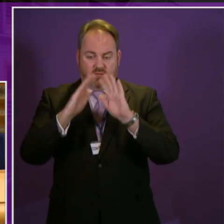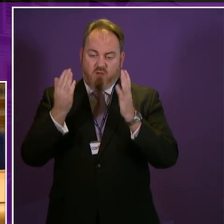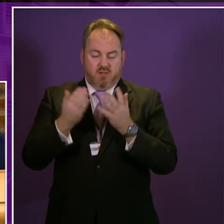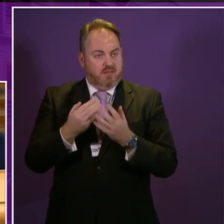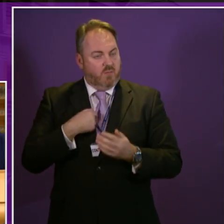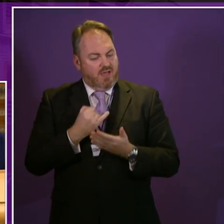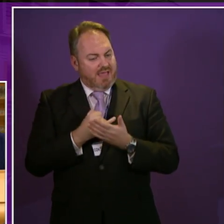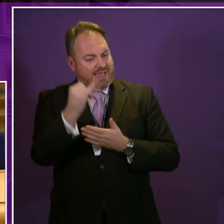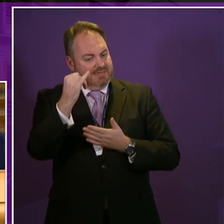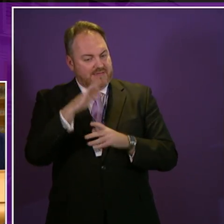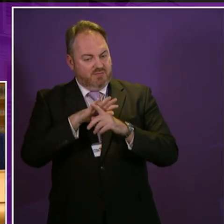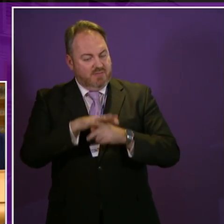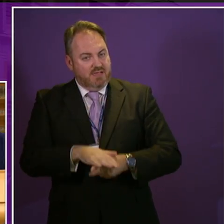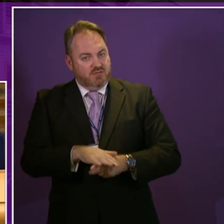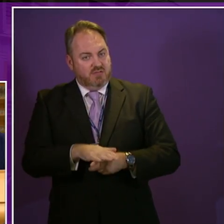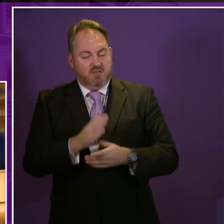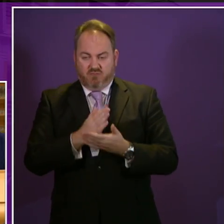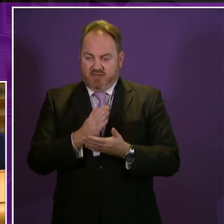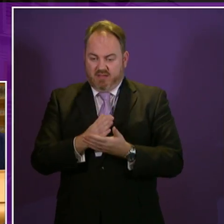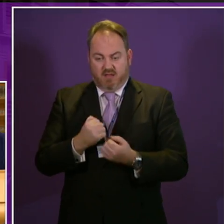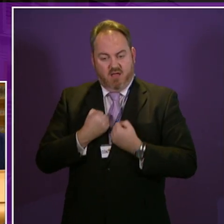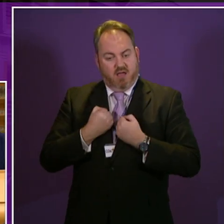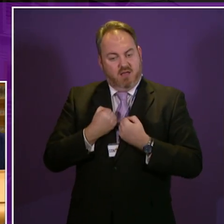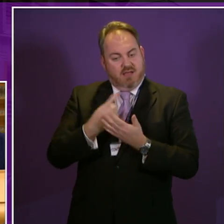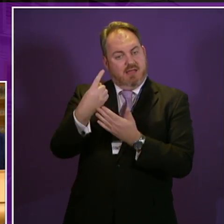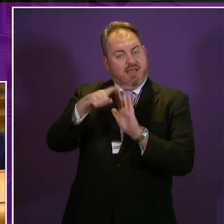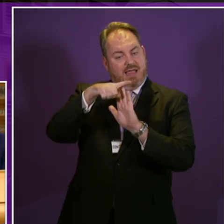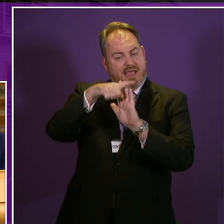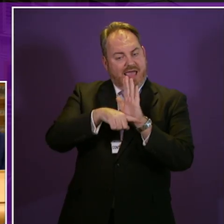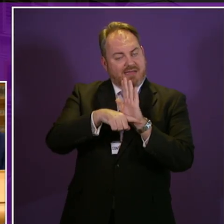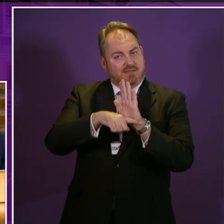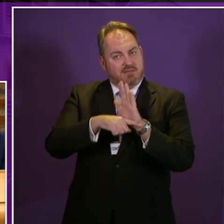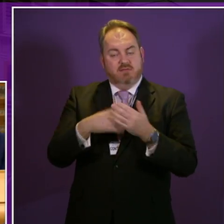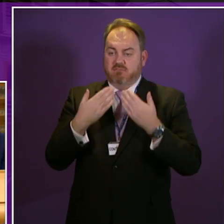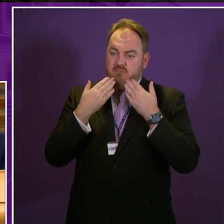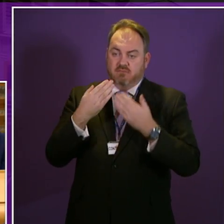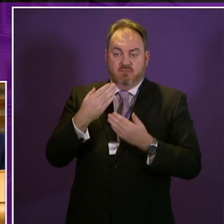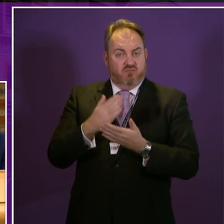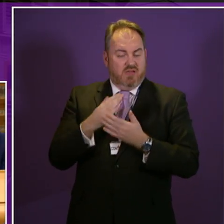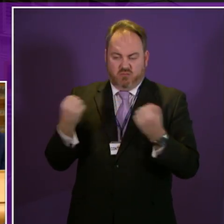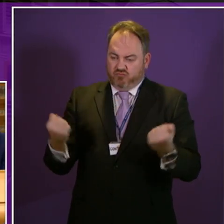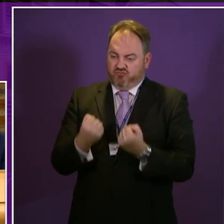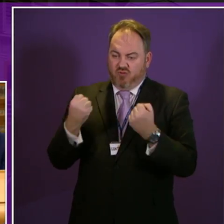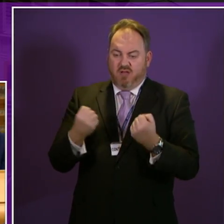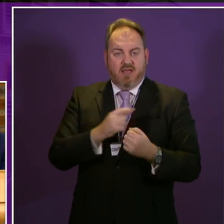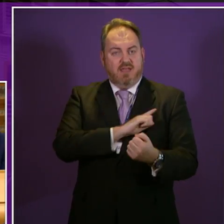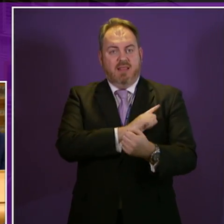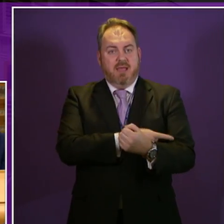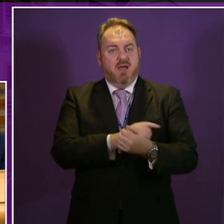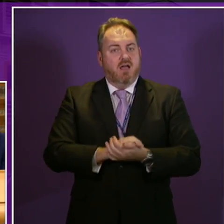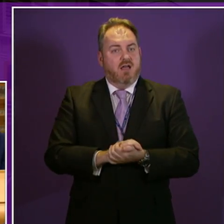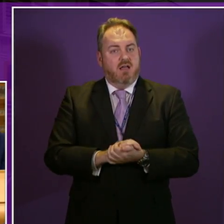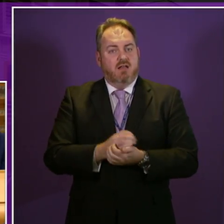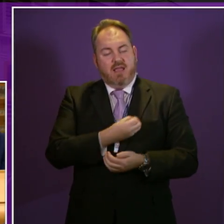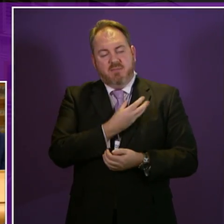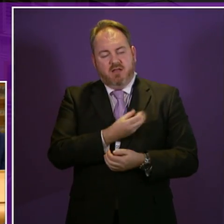-discrimination legislation. It went considerably further than the non-discrimination legislation passed under Labour governments in the 1960s and